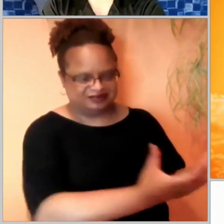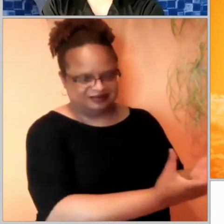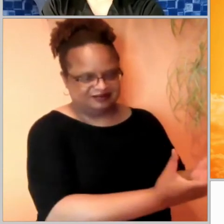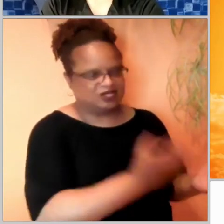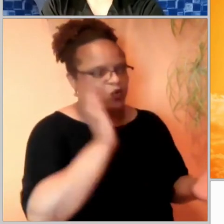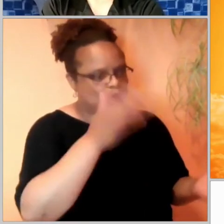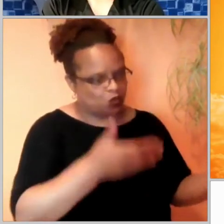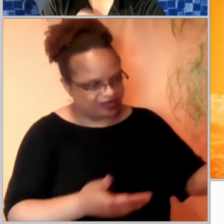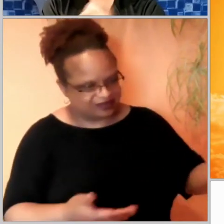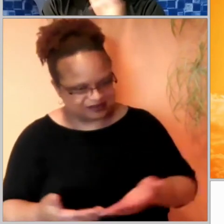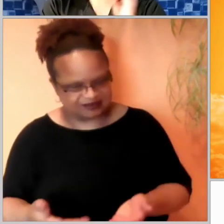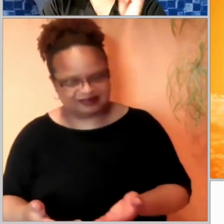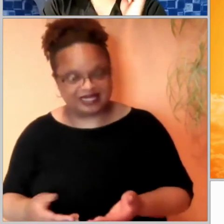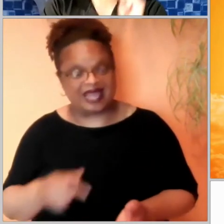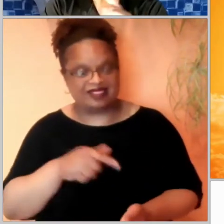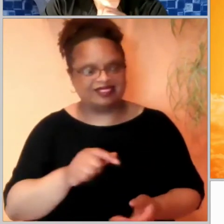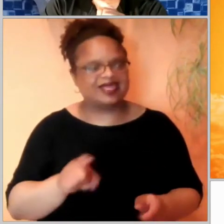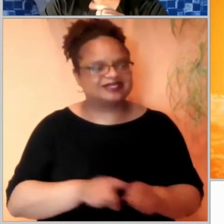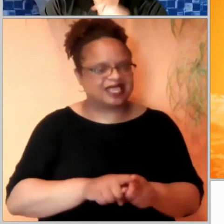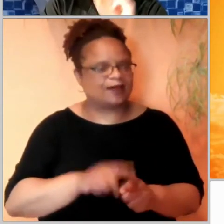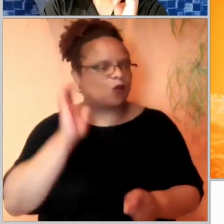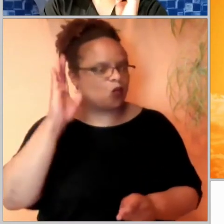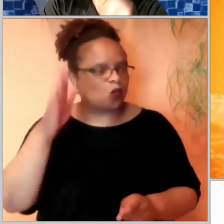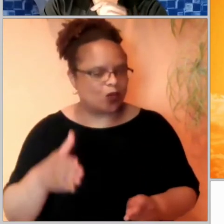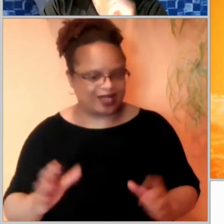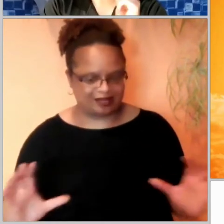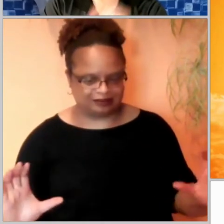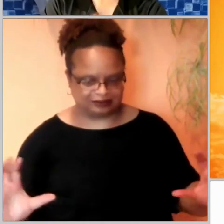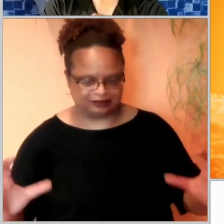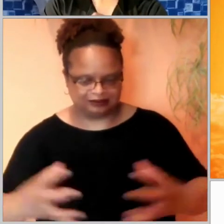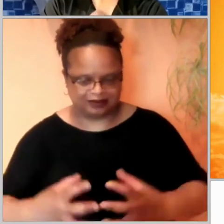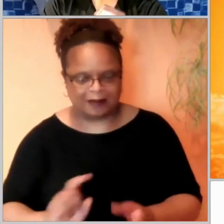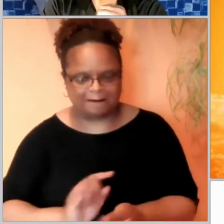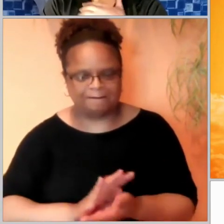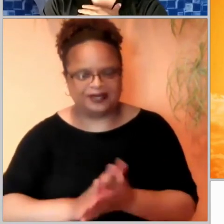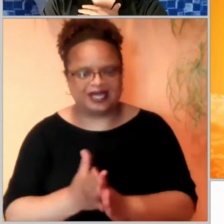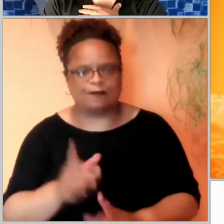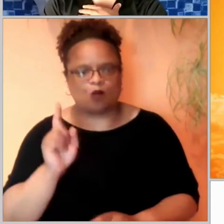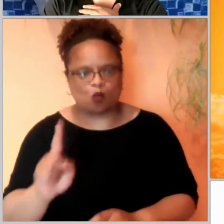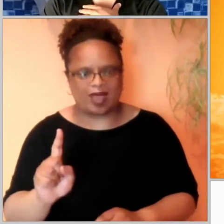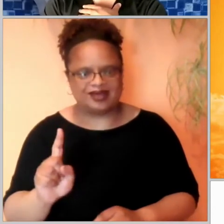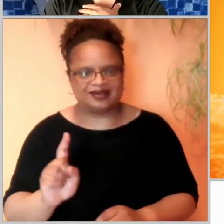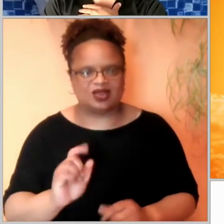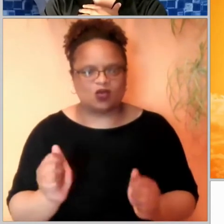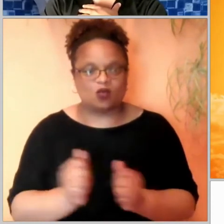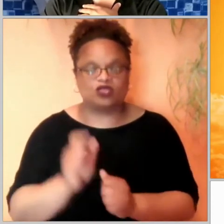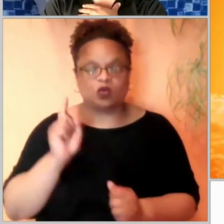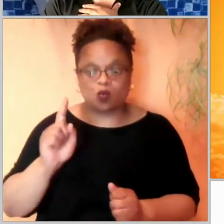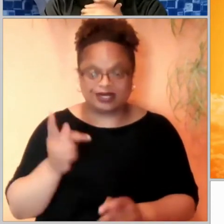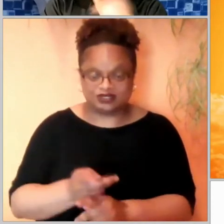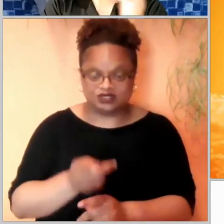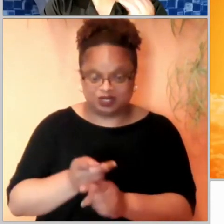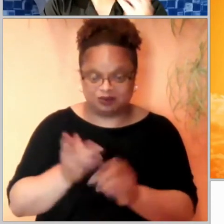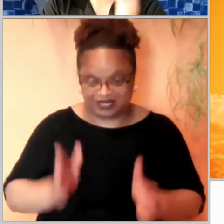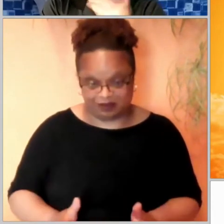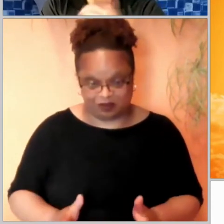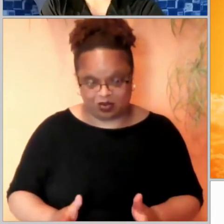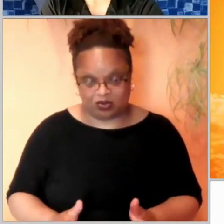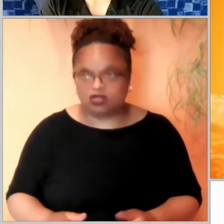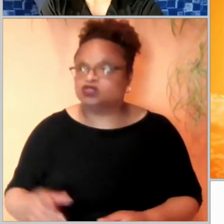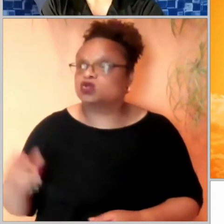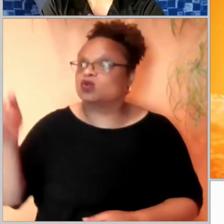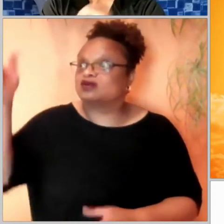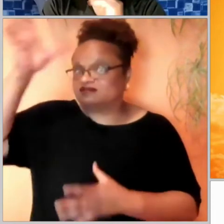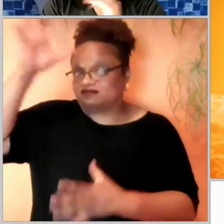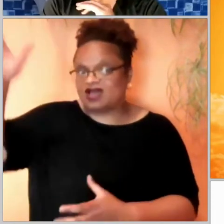respond to my voice. So they will be one flock with one shepherd. The father loves me because I give my life in order to take it